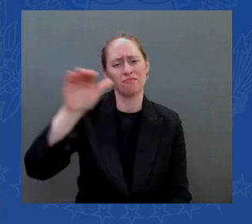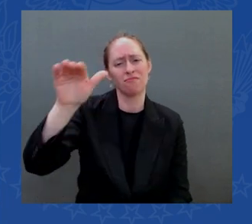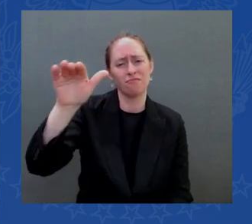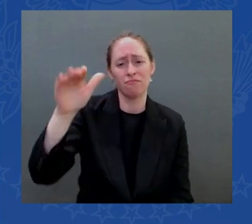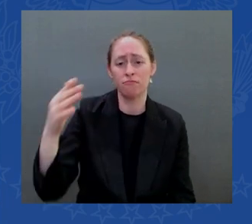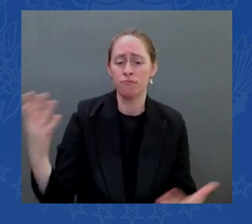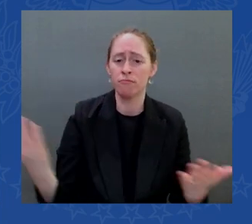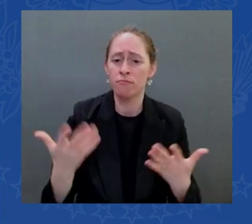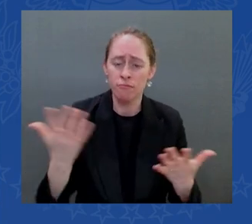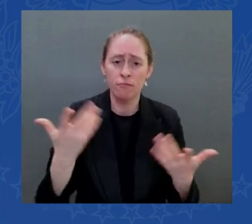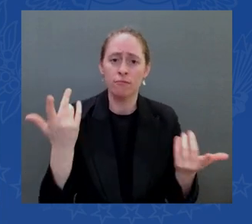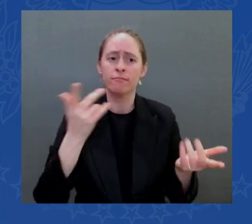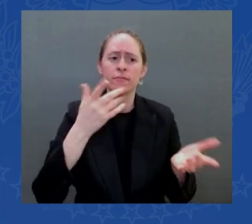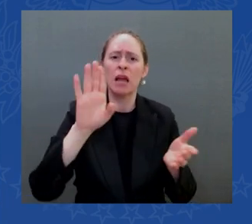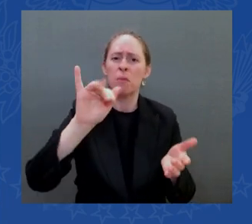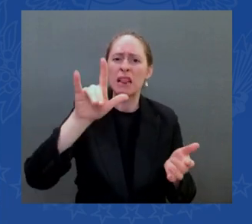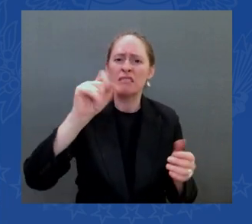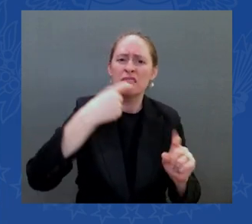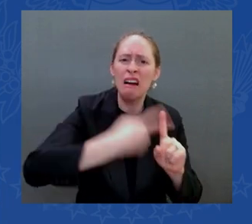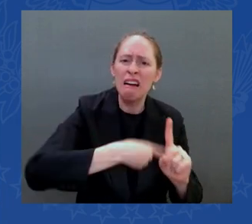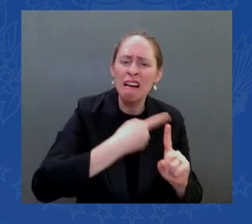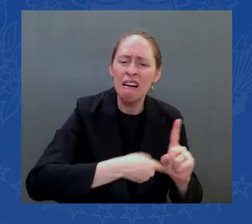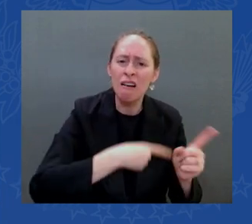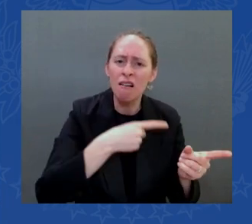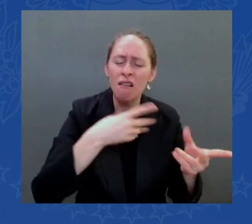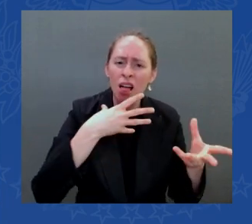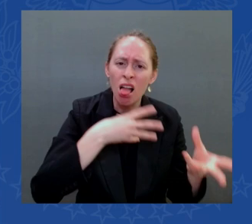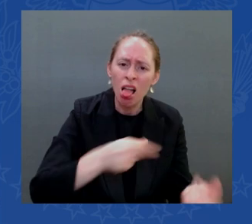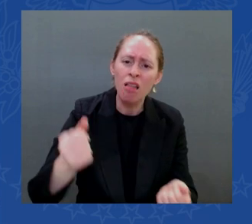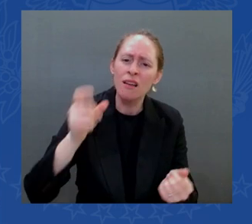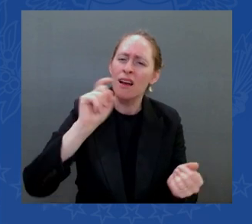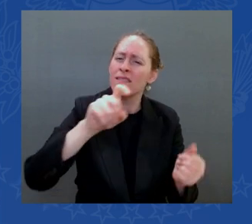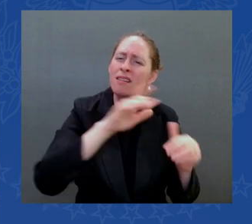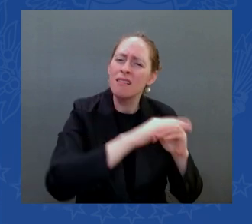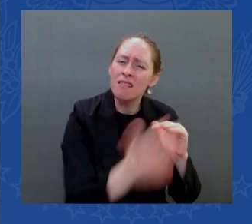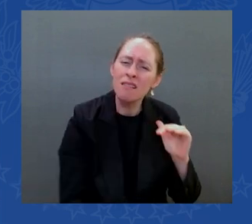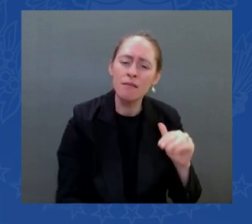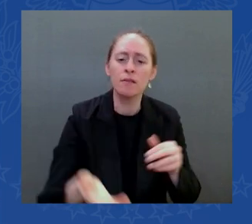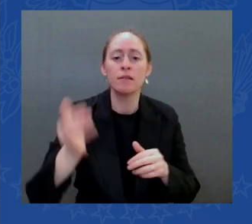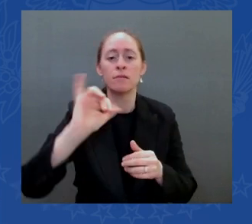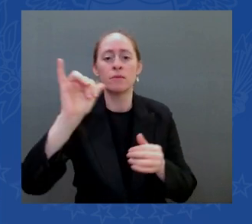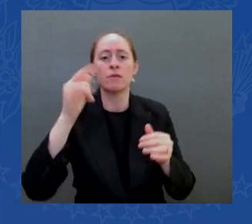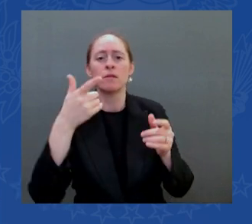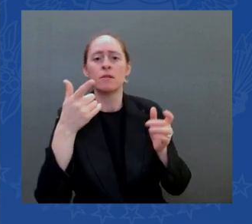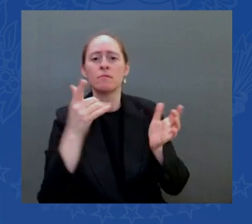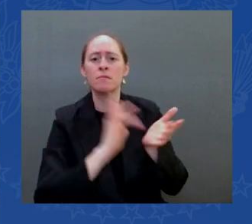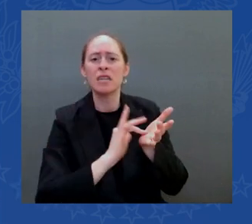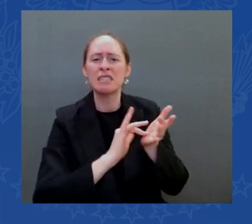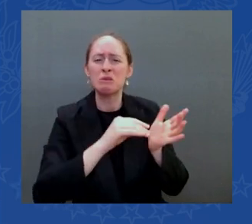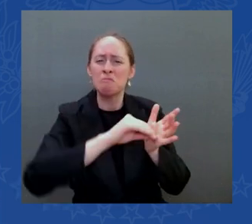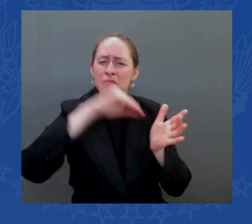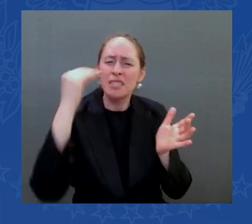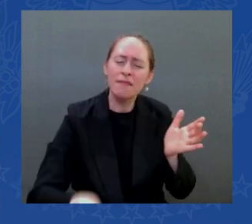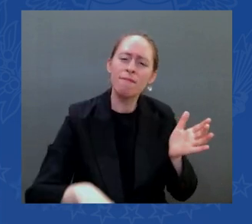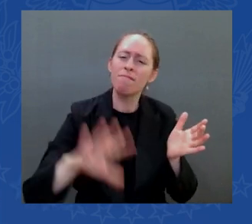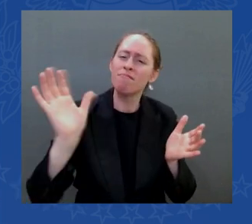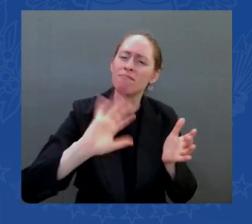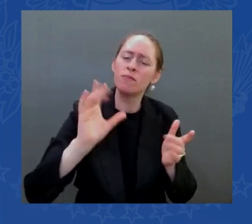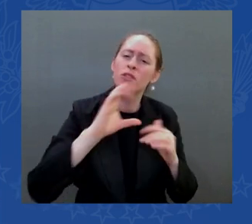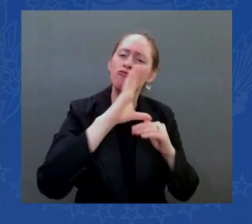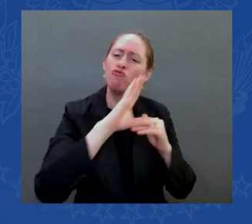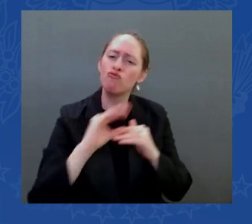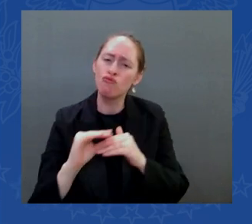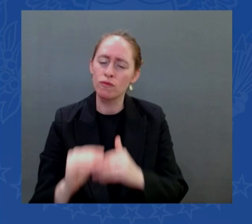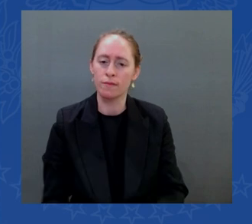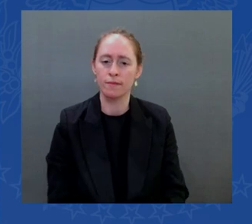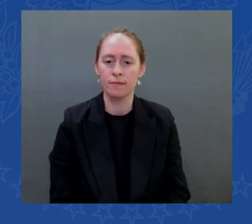reducing inflation that would make a big difference for families we can do a lot of these things without raising a single penny on taxes